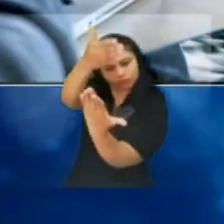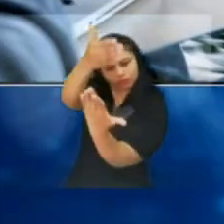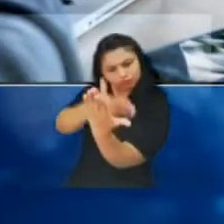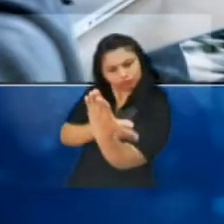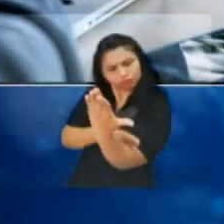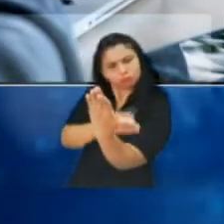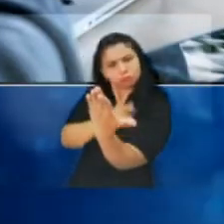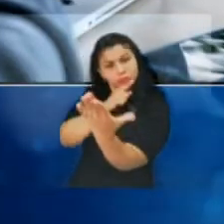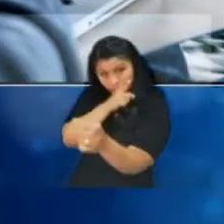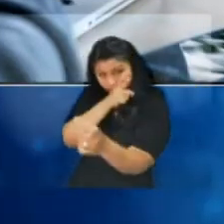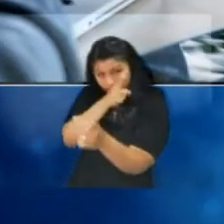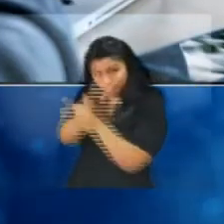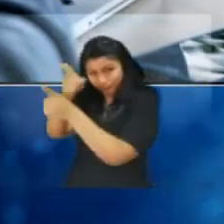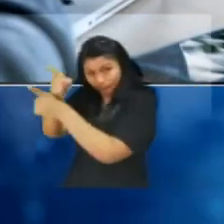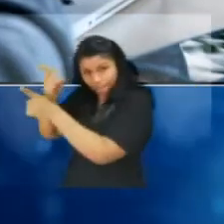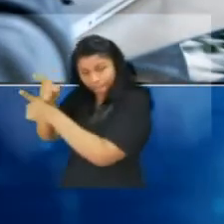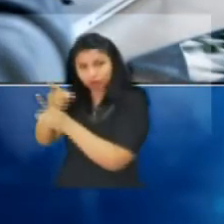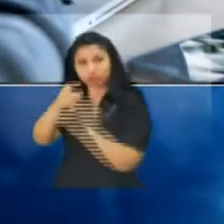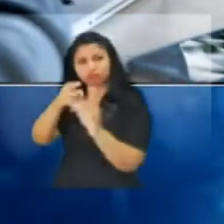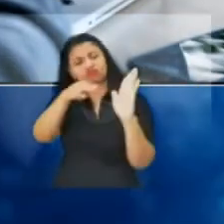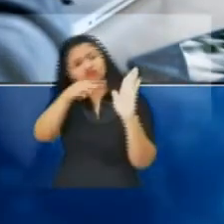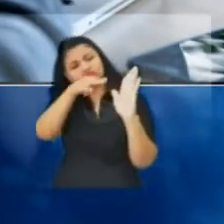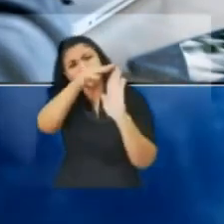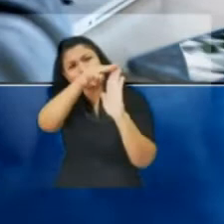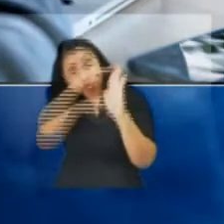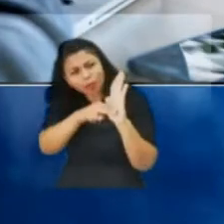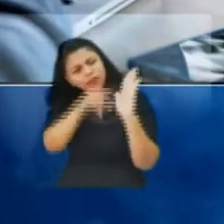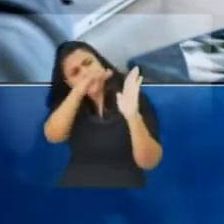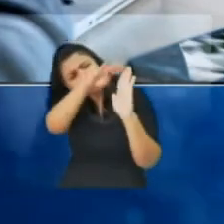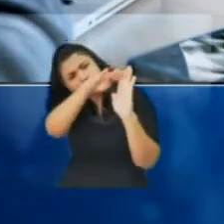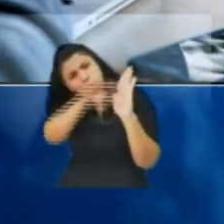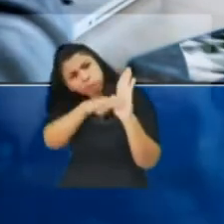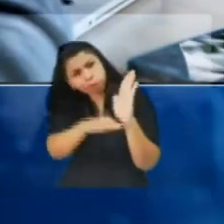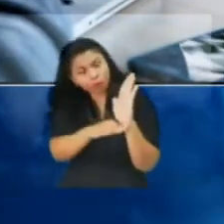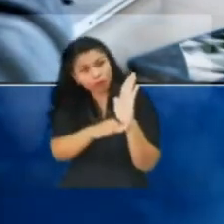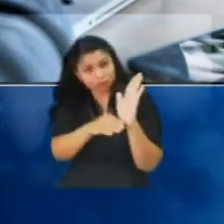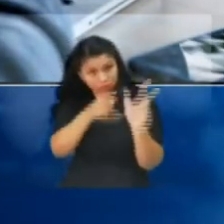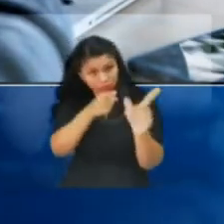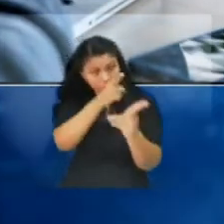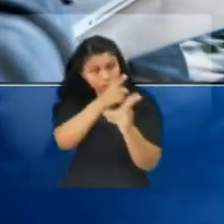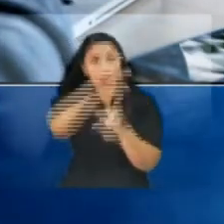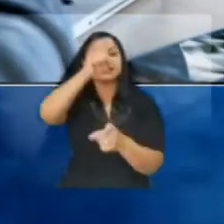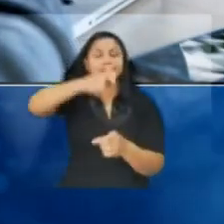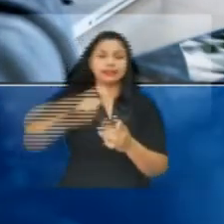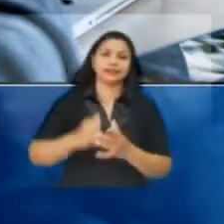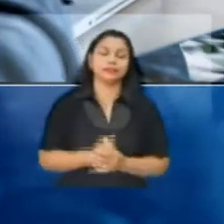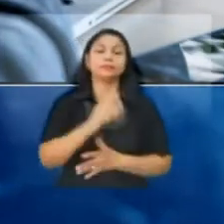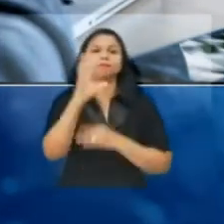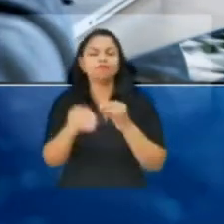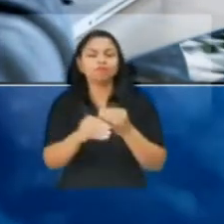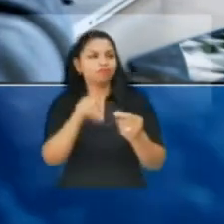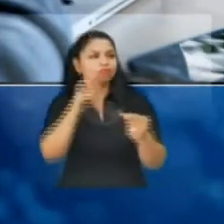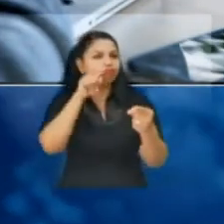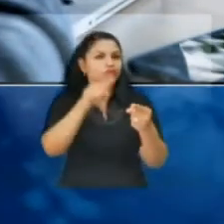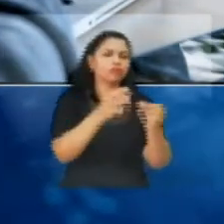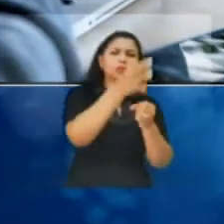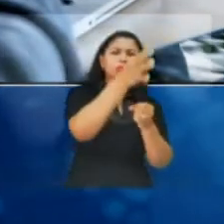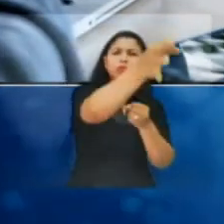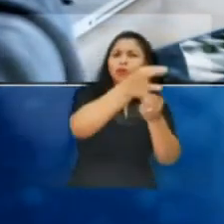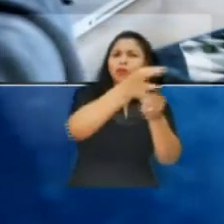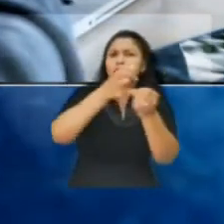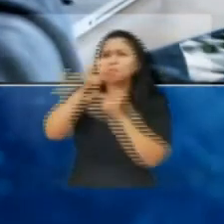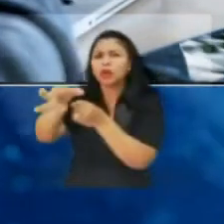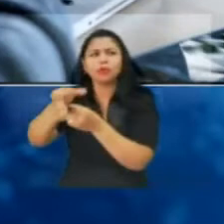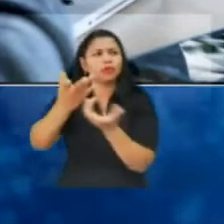to guarantee the policies and the national objectives of this to broaden the connectivity at rural and